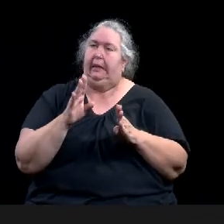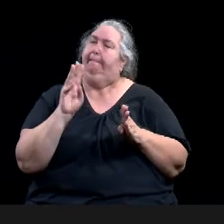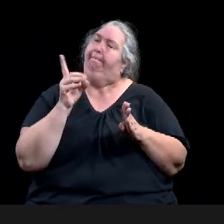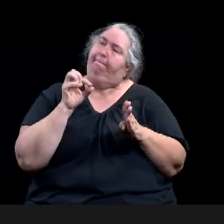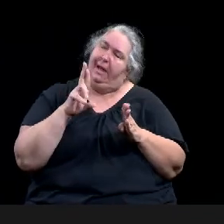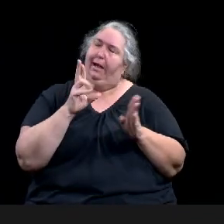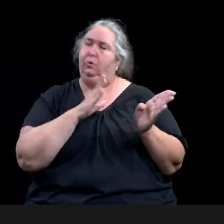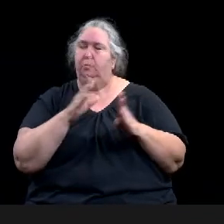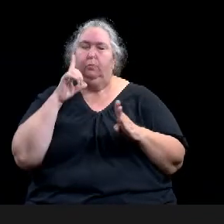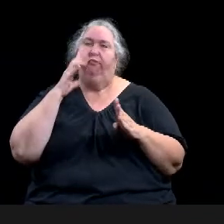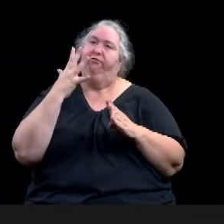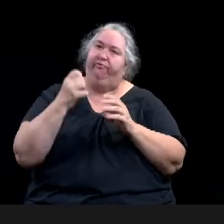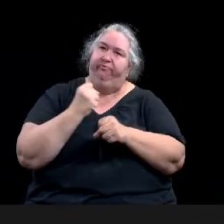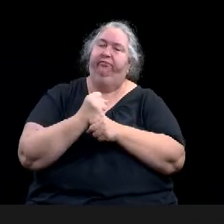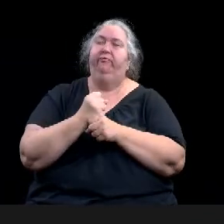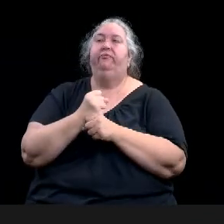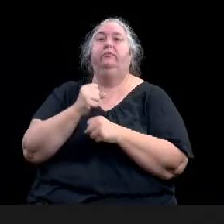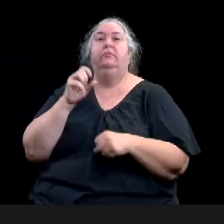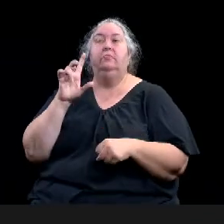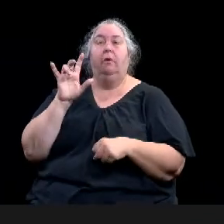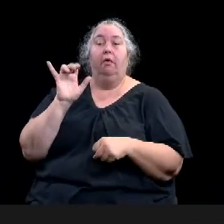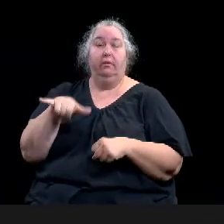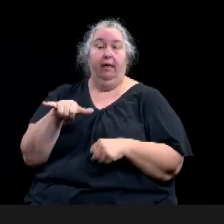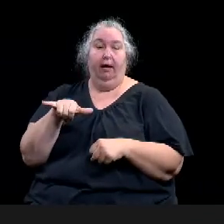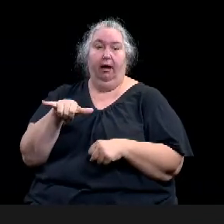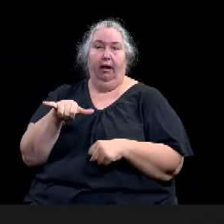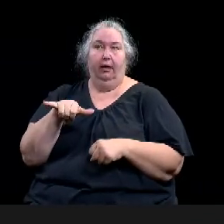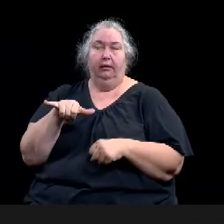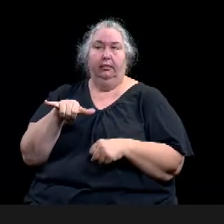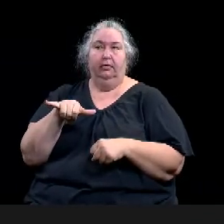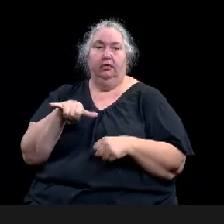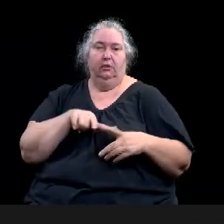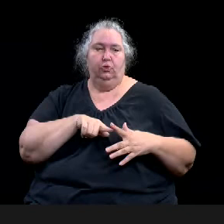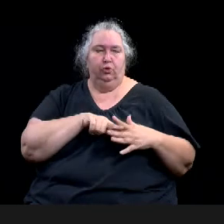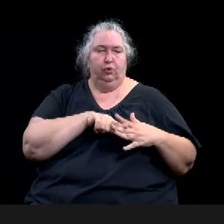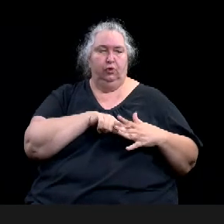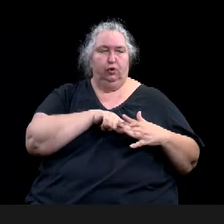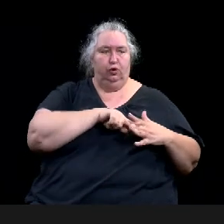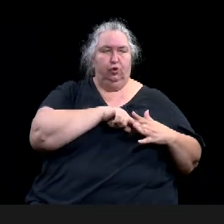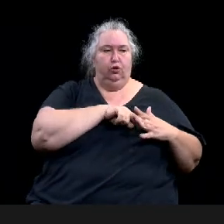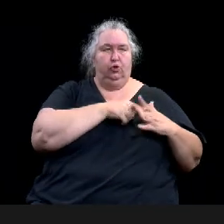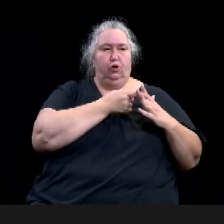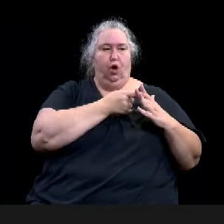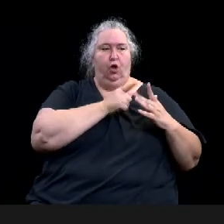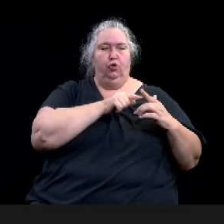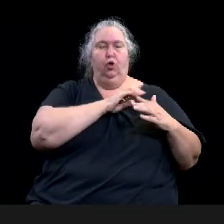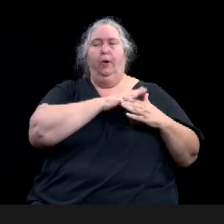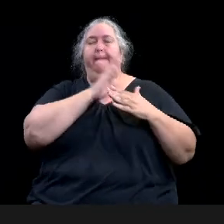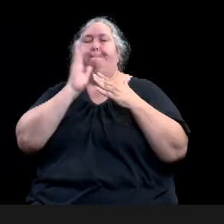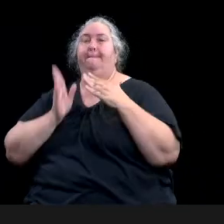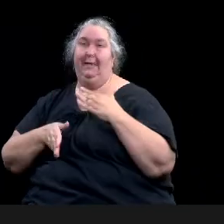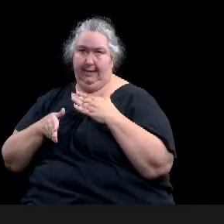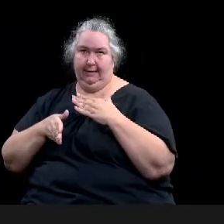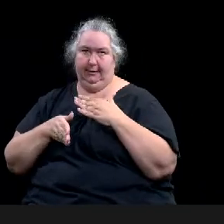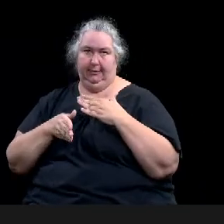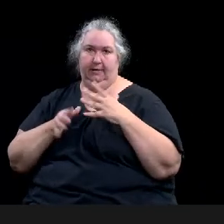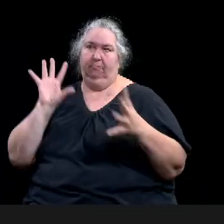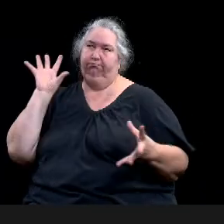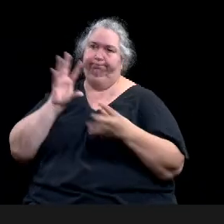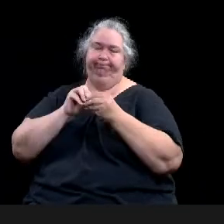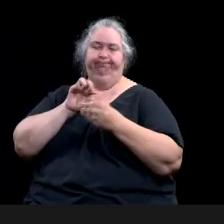of the facilities, the operations, capacity, resources, and revenues, including expenses.